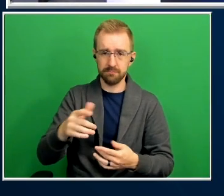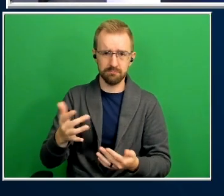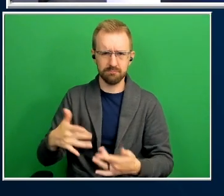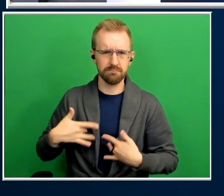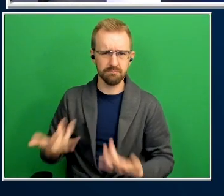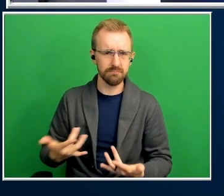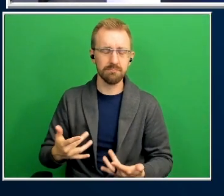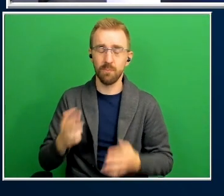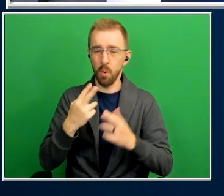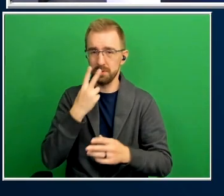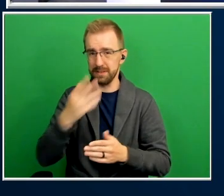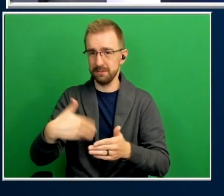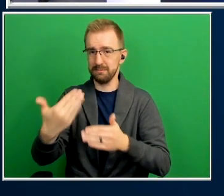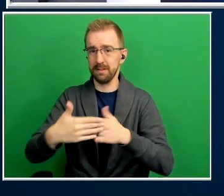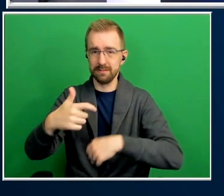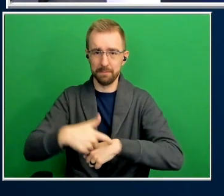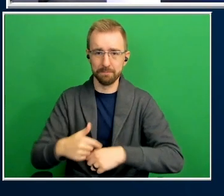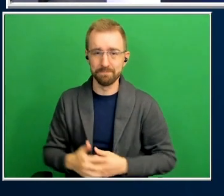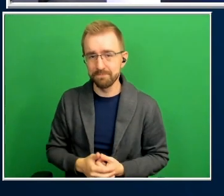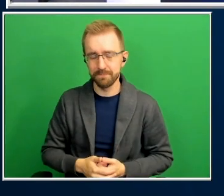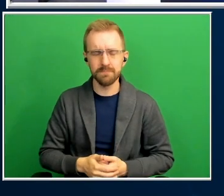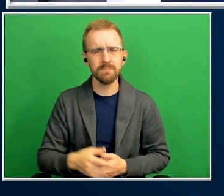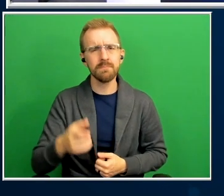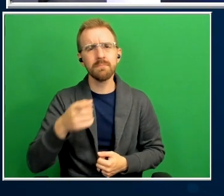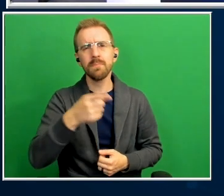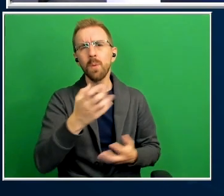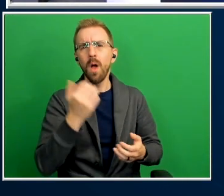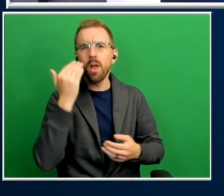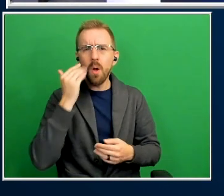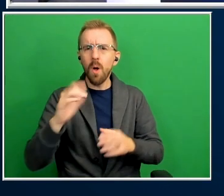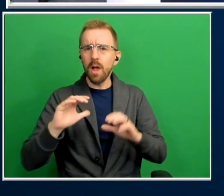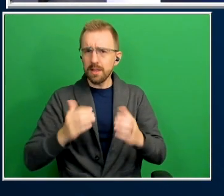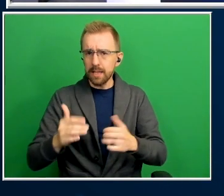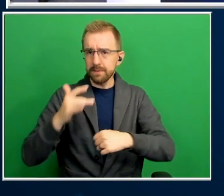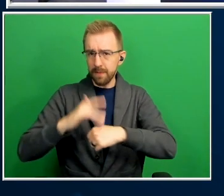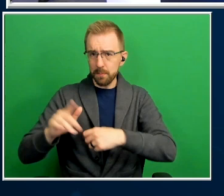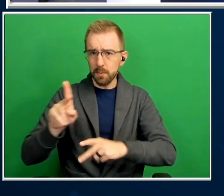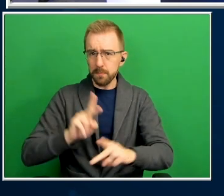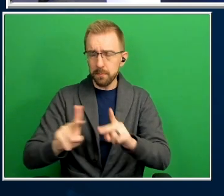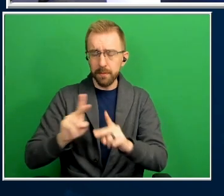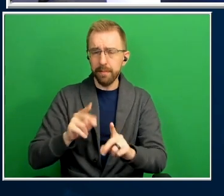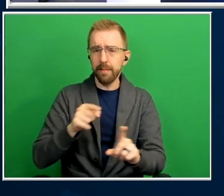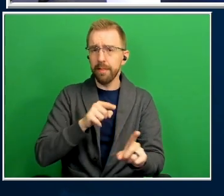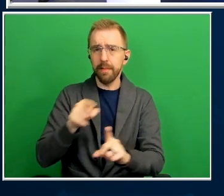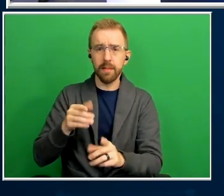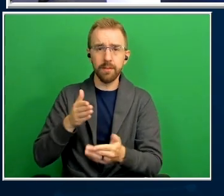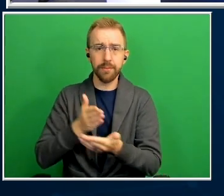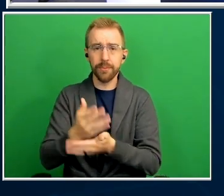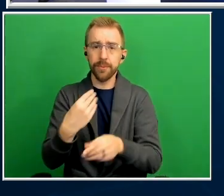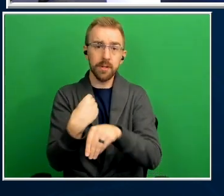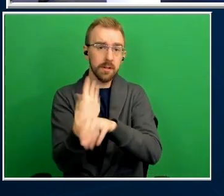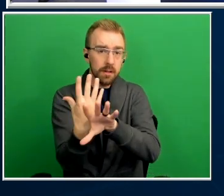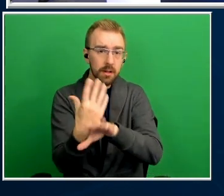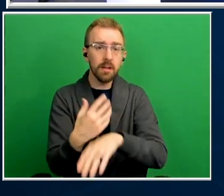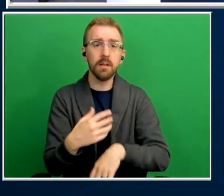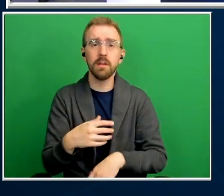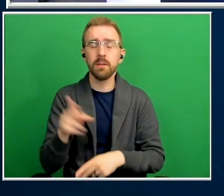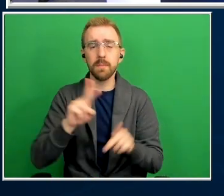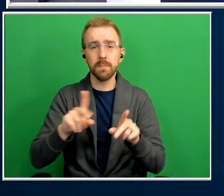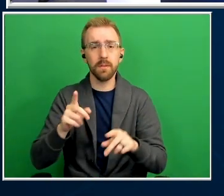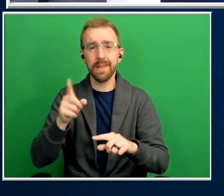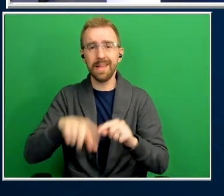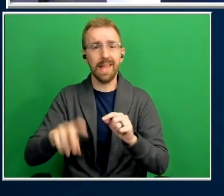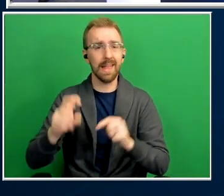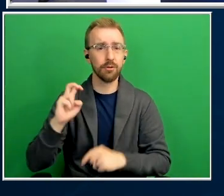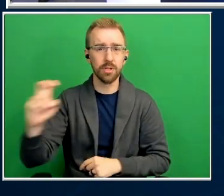wants to know would there ever be any classes like this that might be available to people via telehealth maybe for folks who don't have the transportation or the means